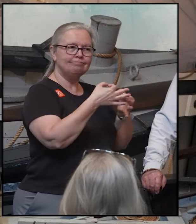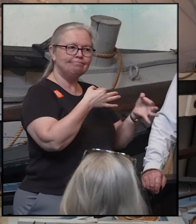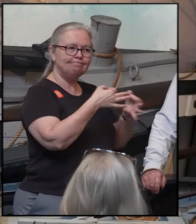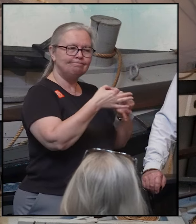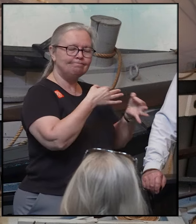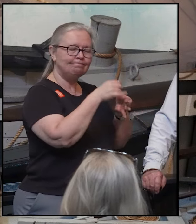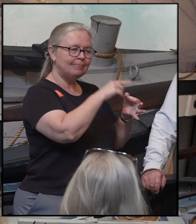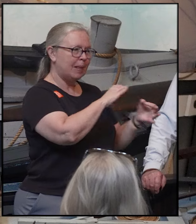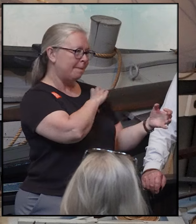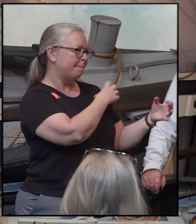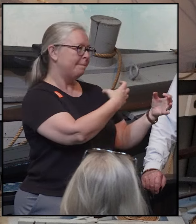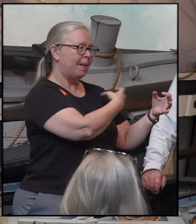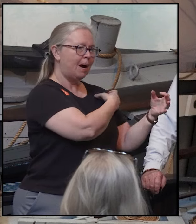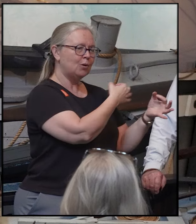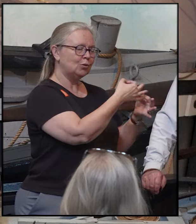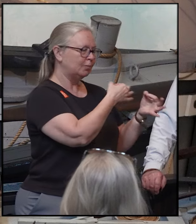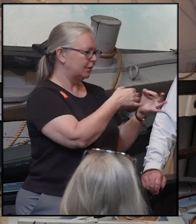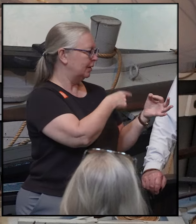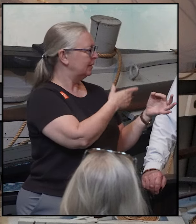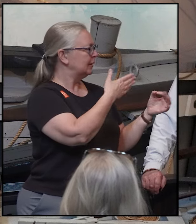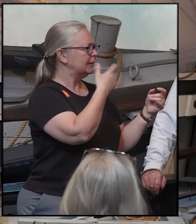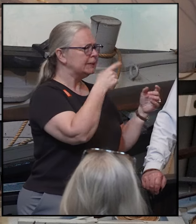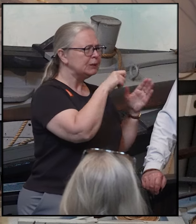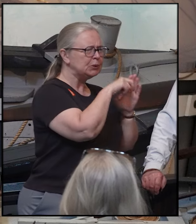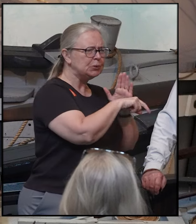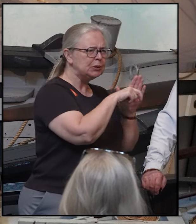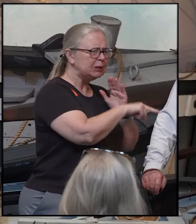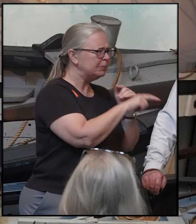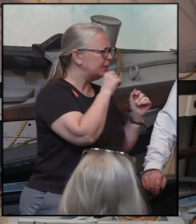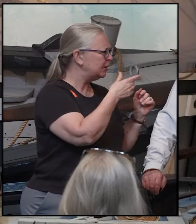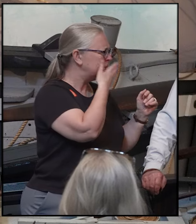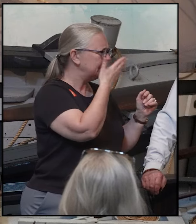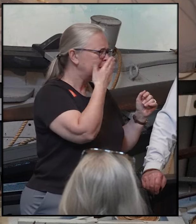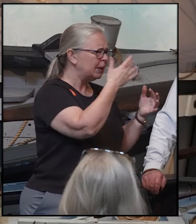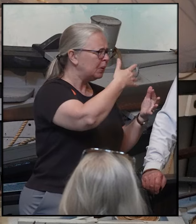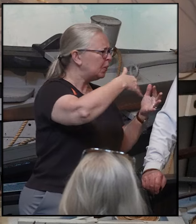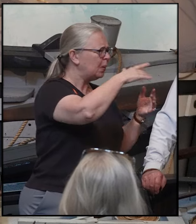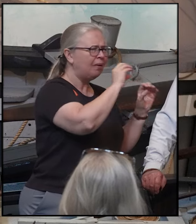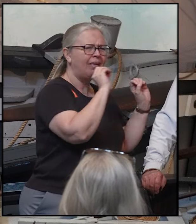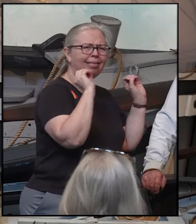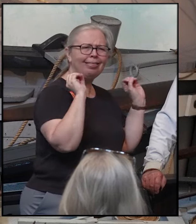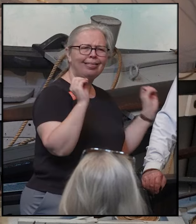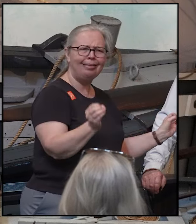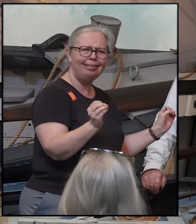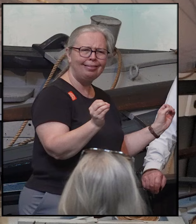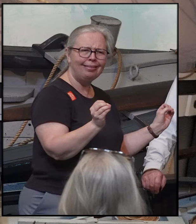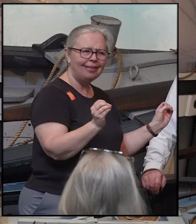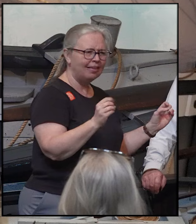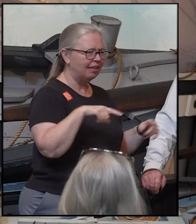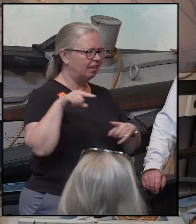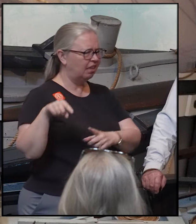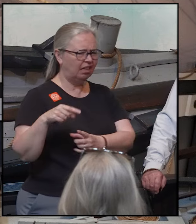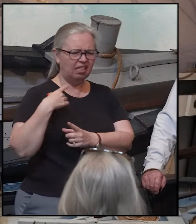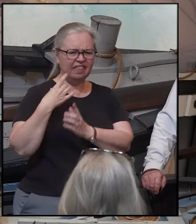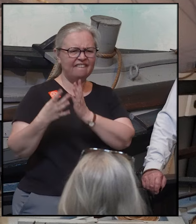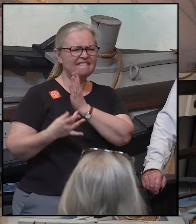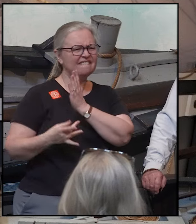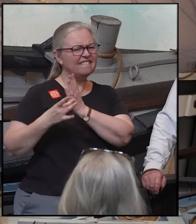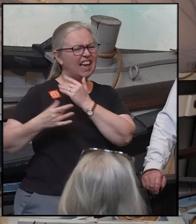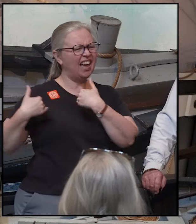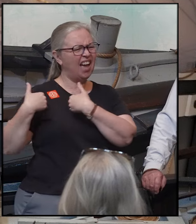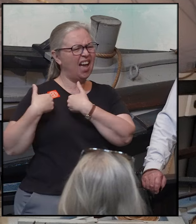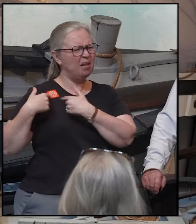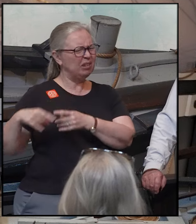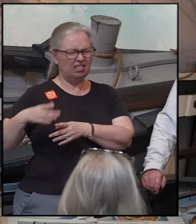smokeless, dripless, odorless. A huge advancement over animal fat or tallow candles. And the Nantucketers